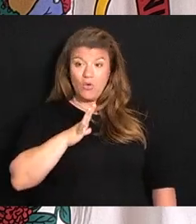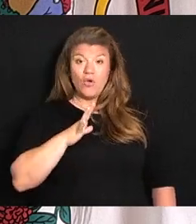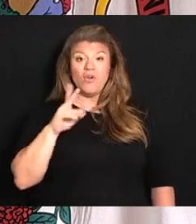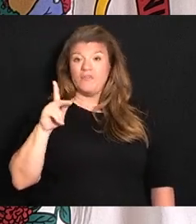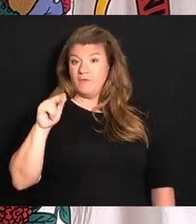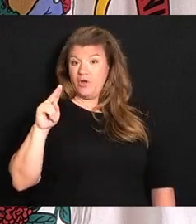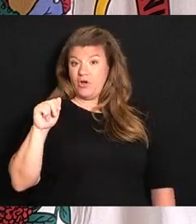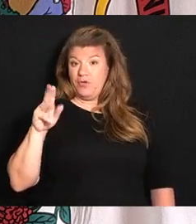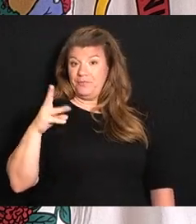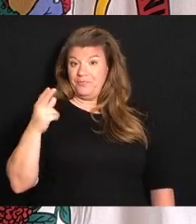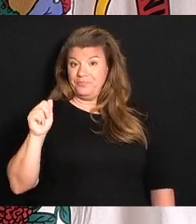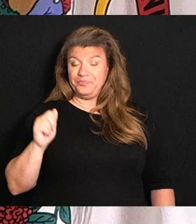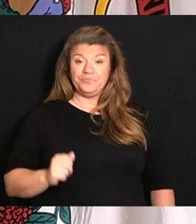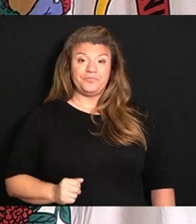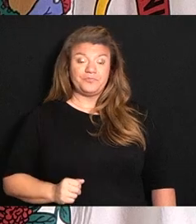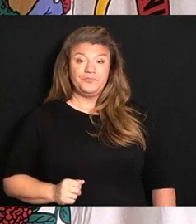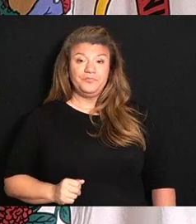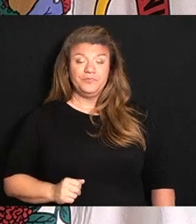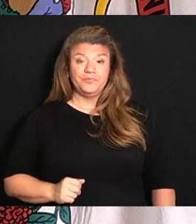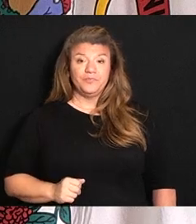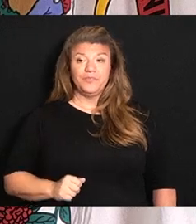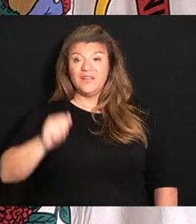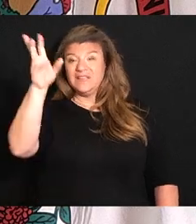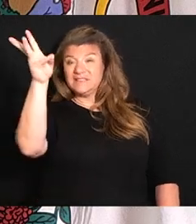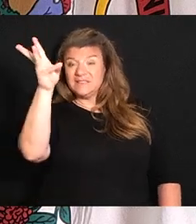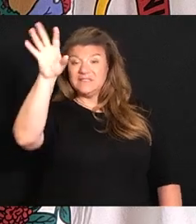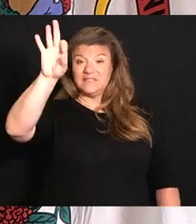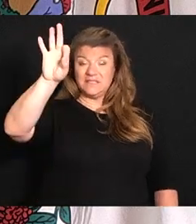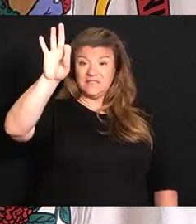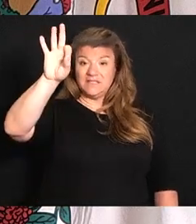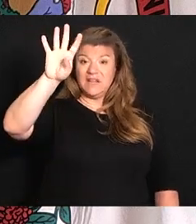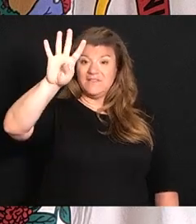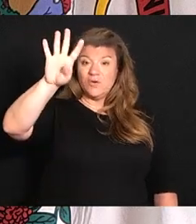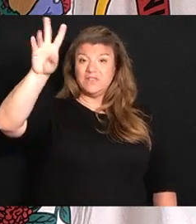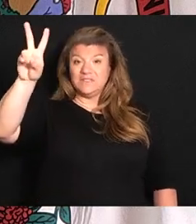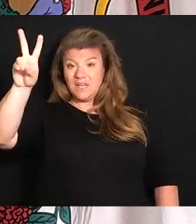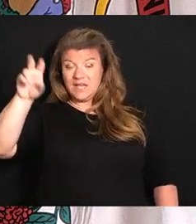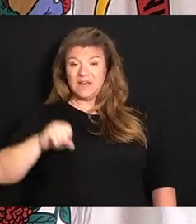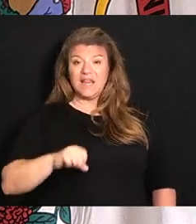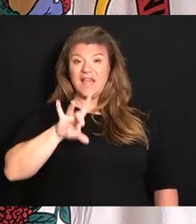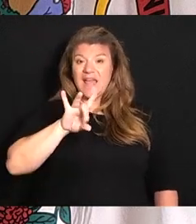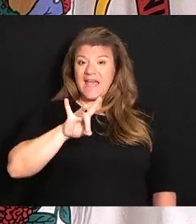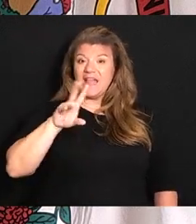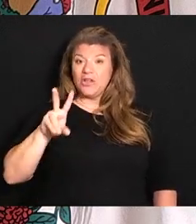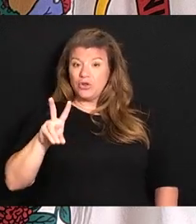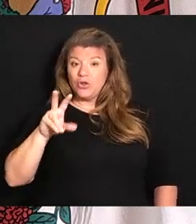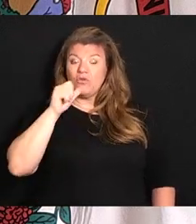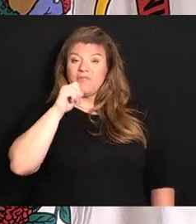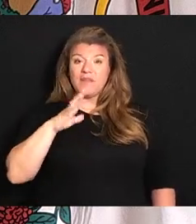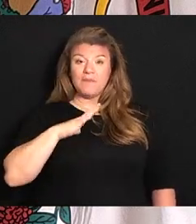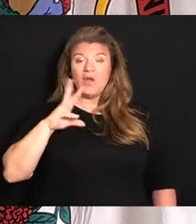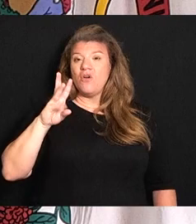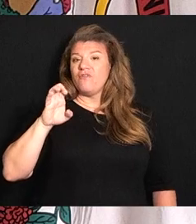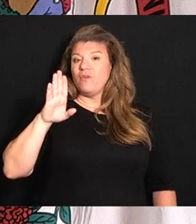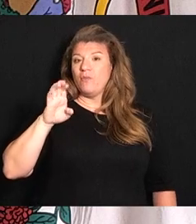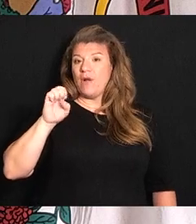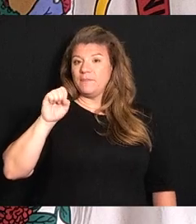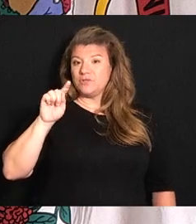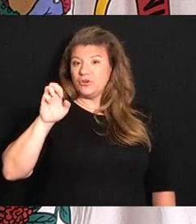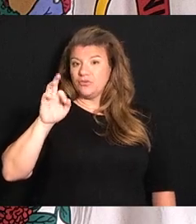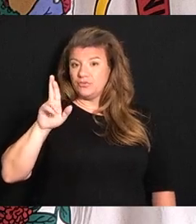Kanawha County. The 6942nd death is an 82-year-old female from Webster County.